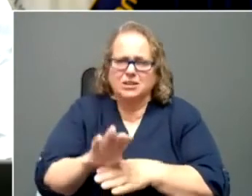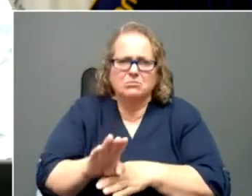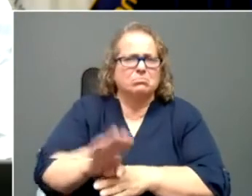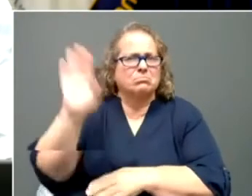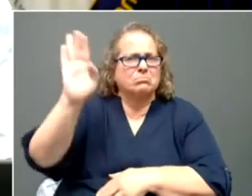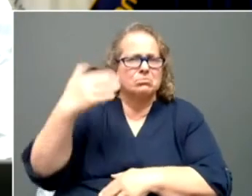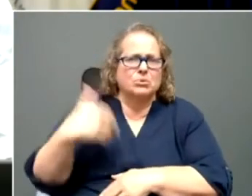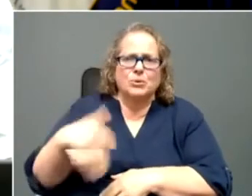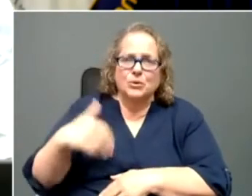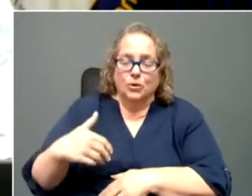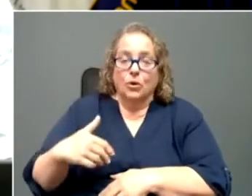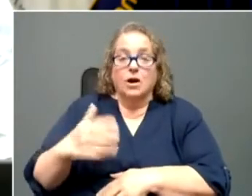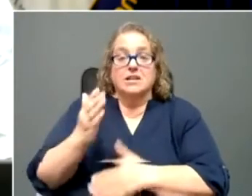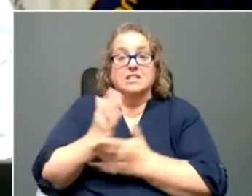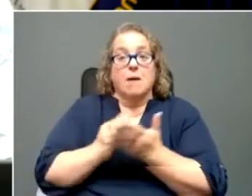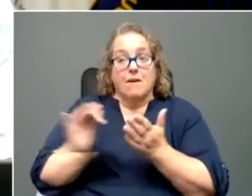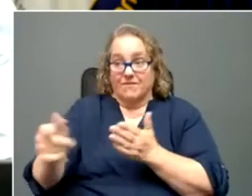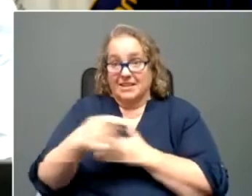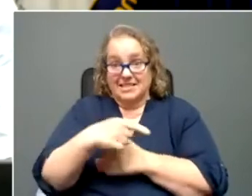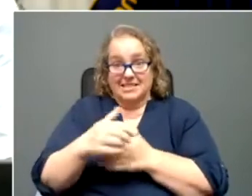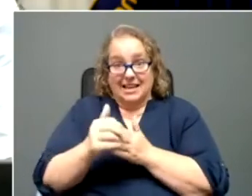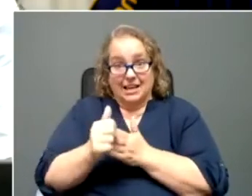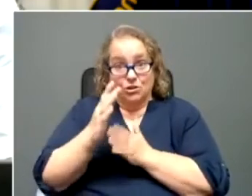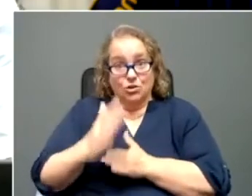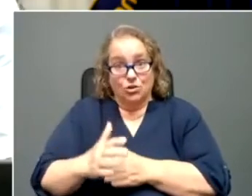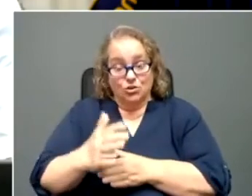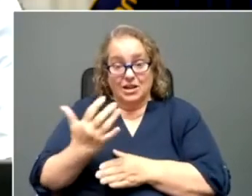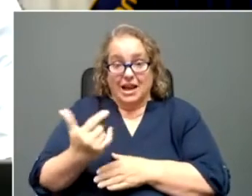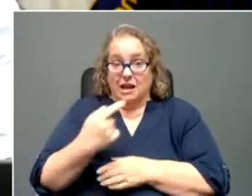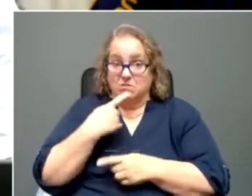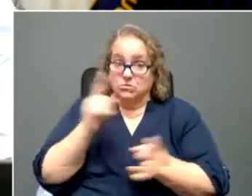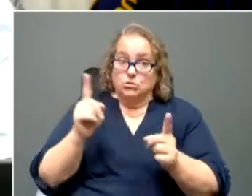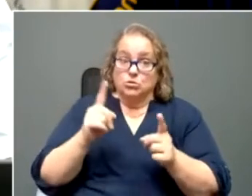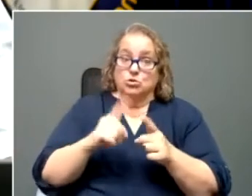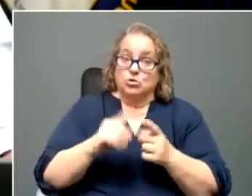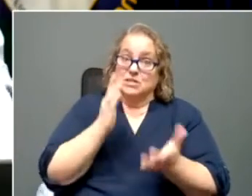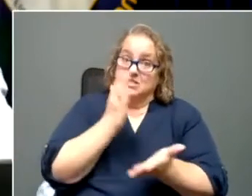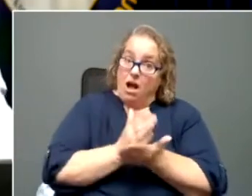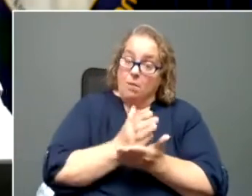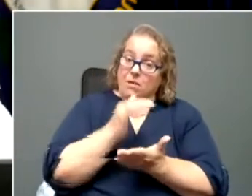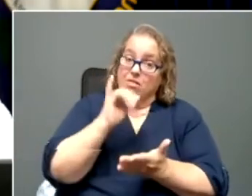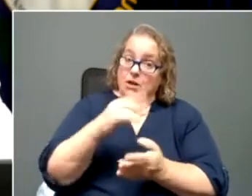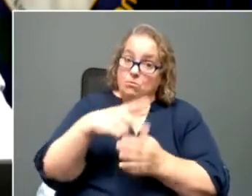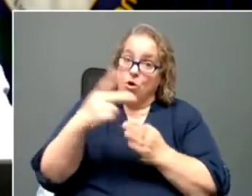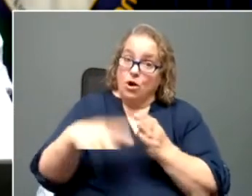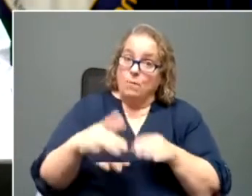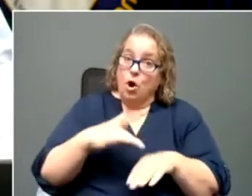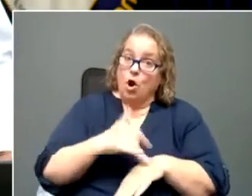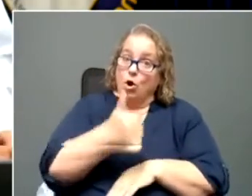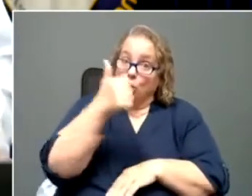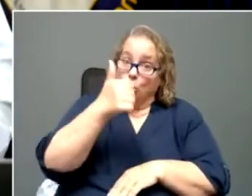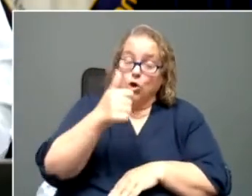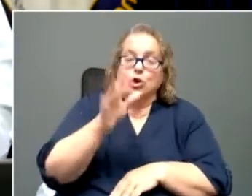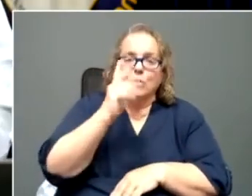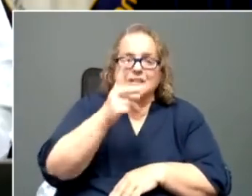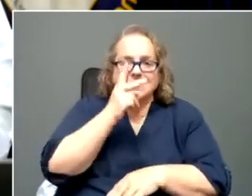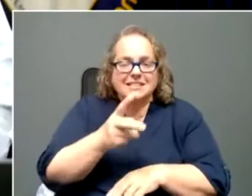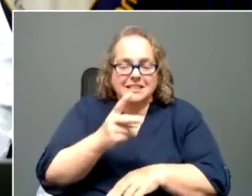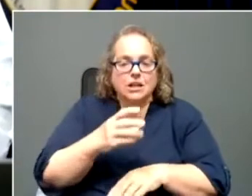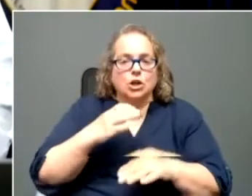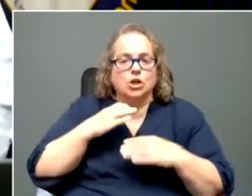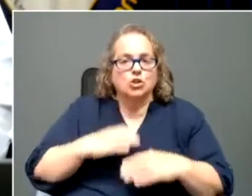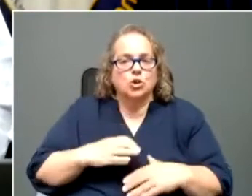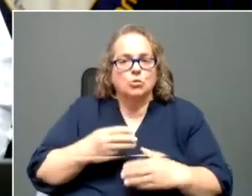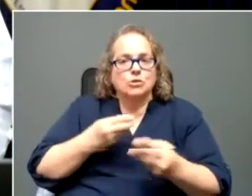these leaders called for and, uh, terminated this program earlier, you would see consumer spending drop. And I think you're gonna see a shock going through states